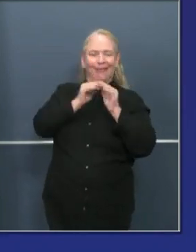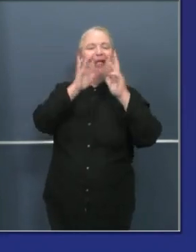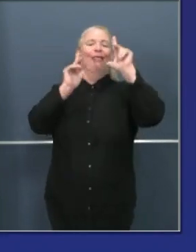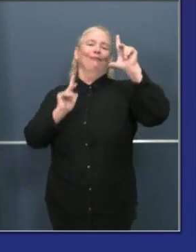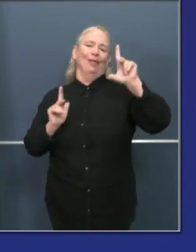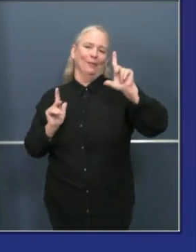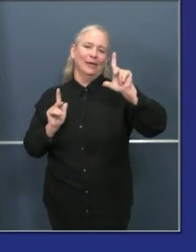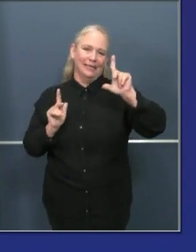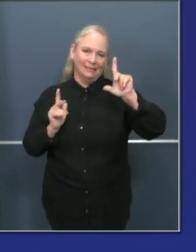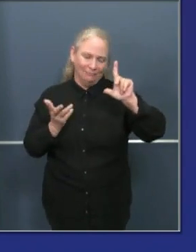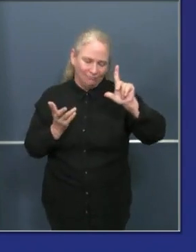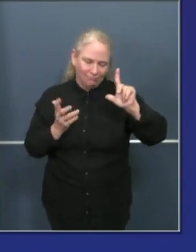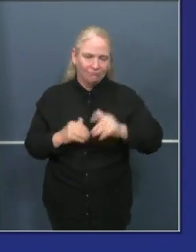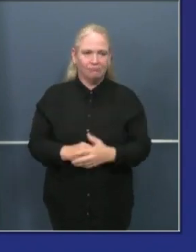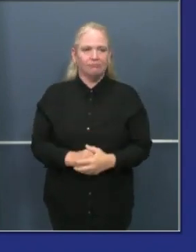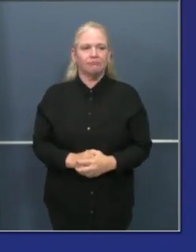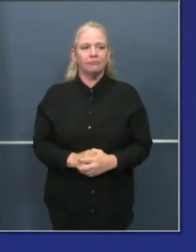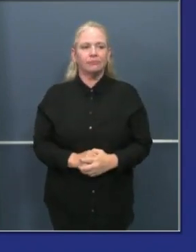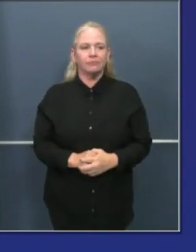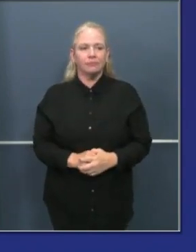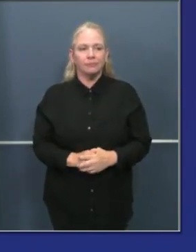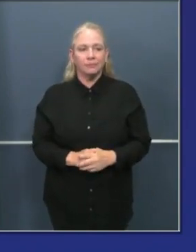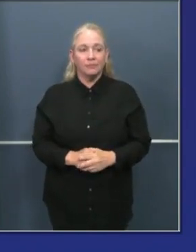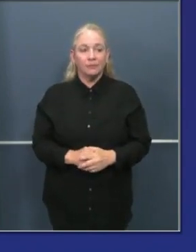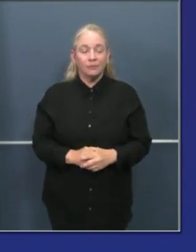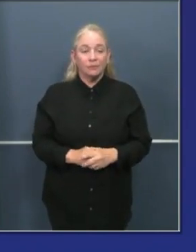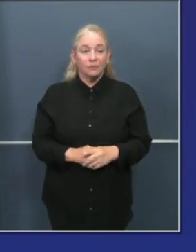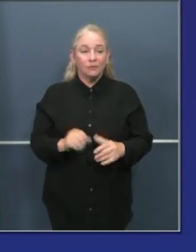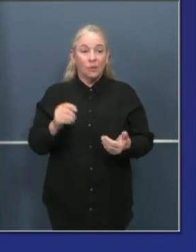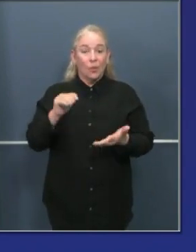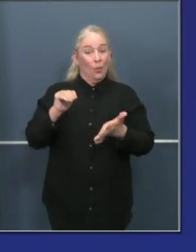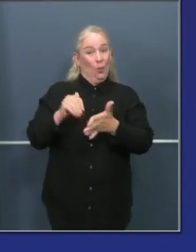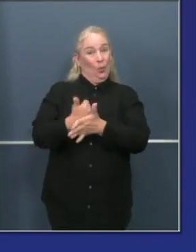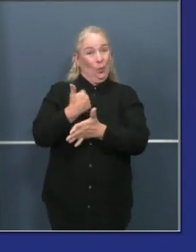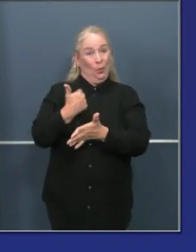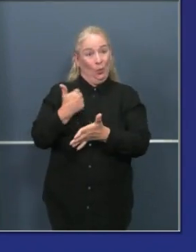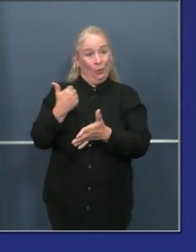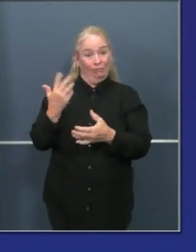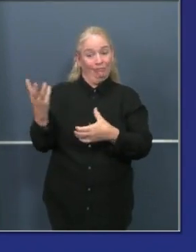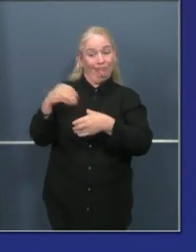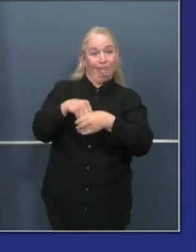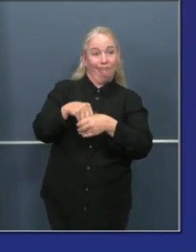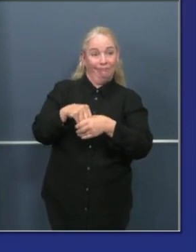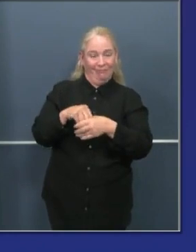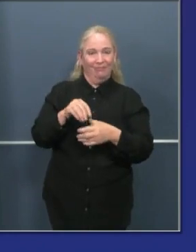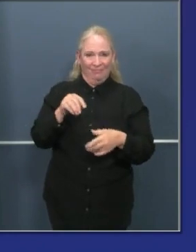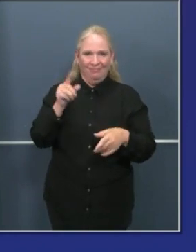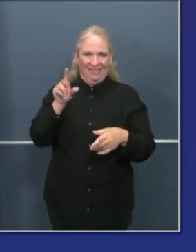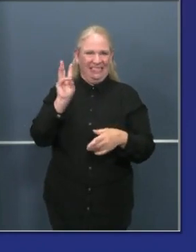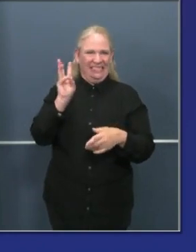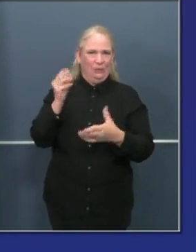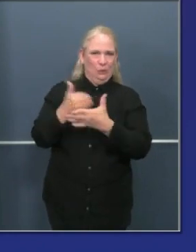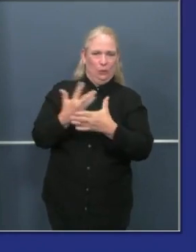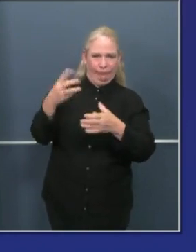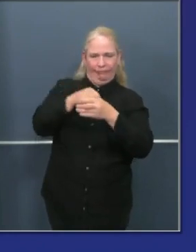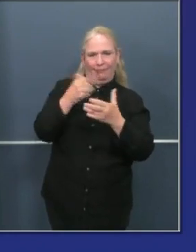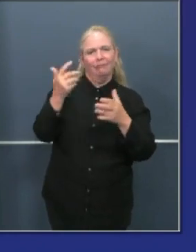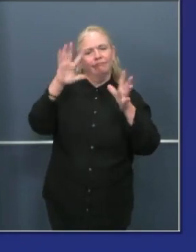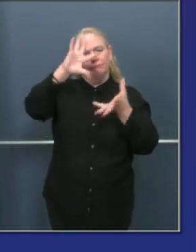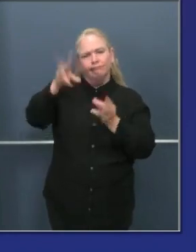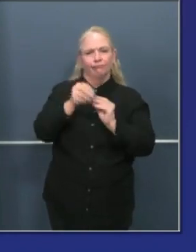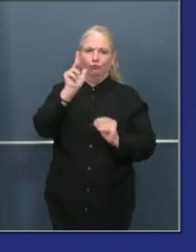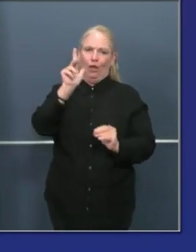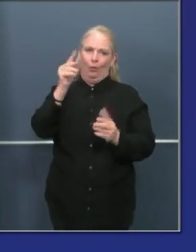on. So we have, in total, new updated monitoring list. Those six counties, Calusa,